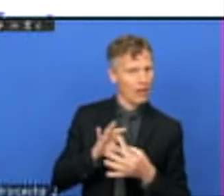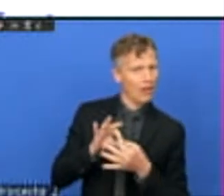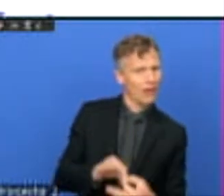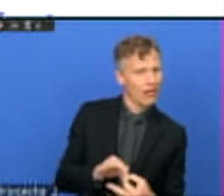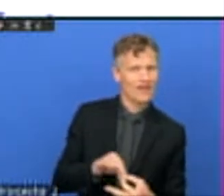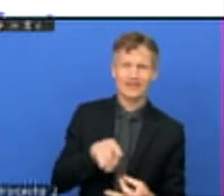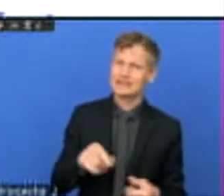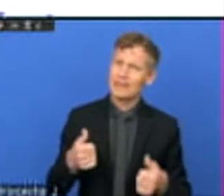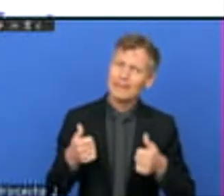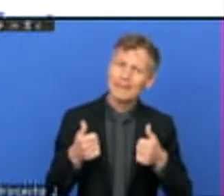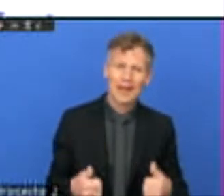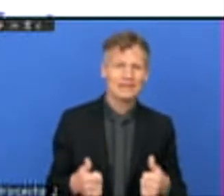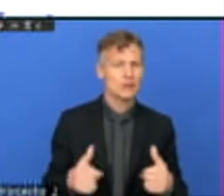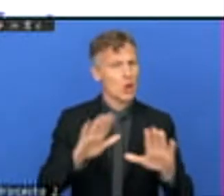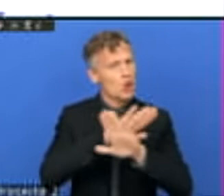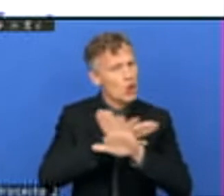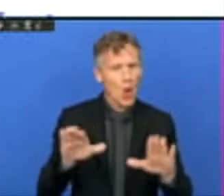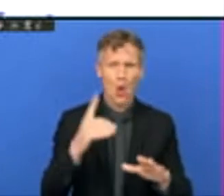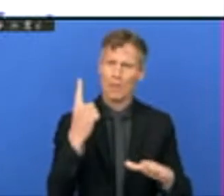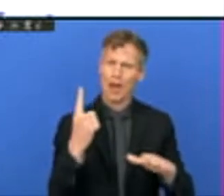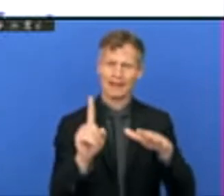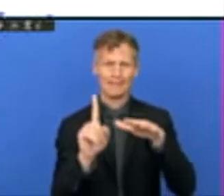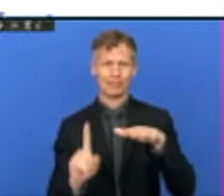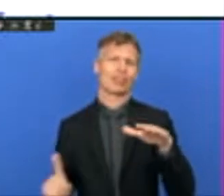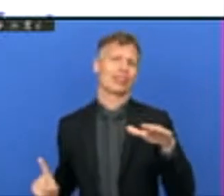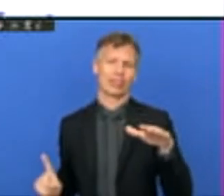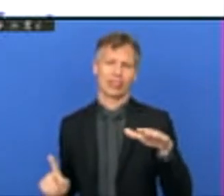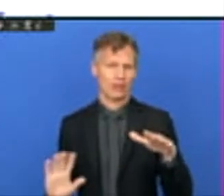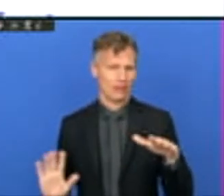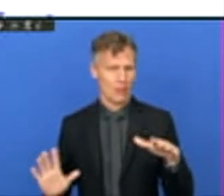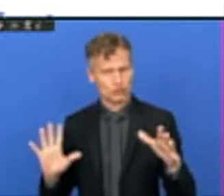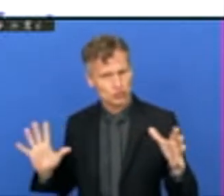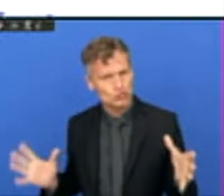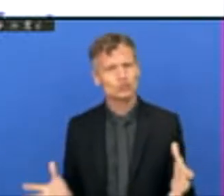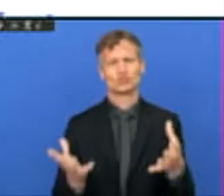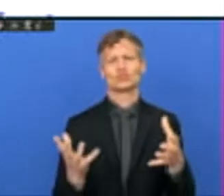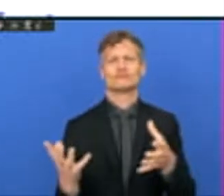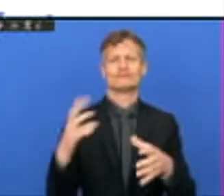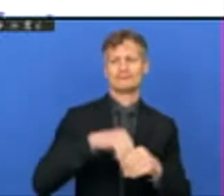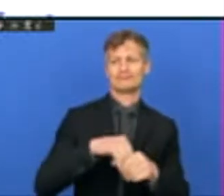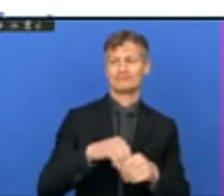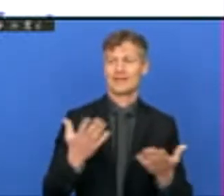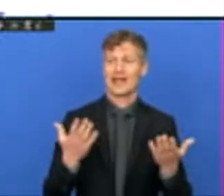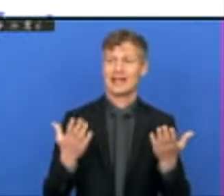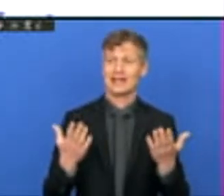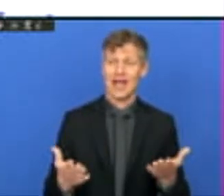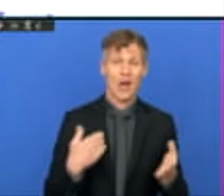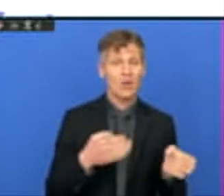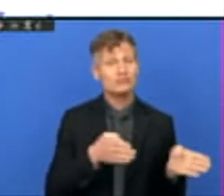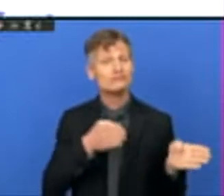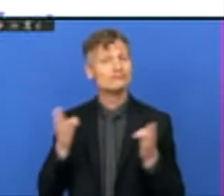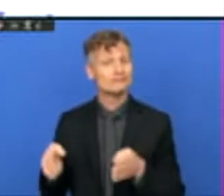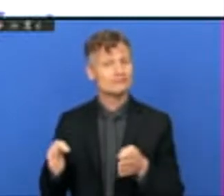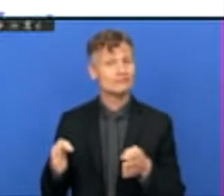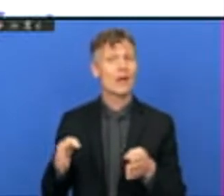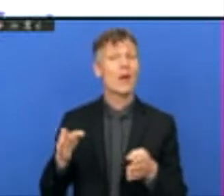So thank you for those key messages. I would now want to move to our next panelist who is joining us online. I hope